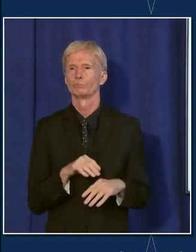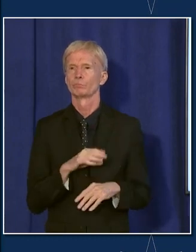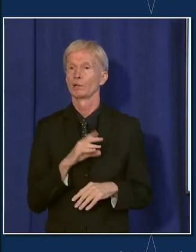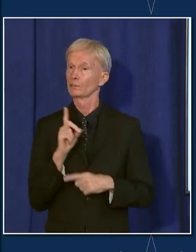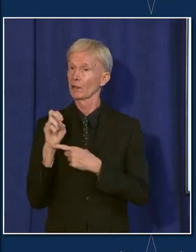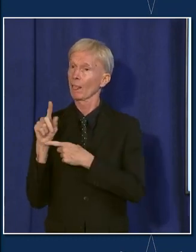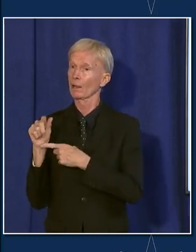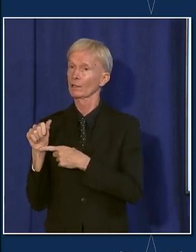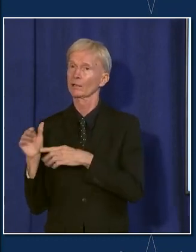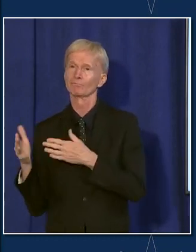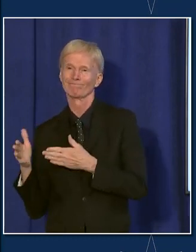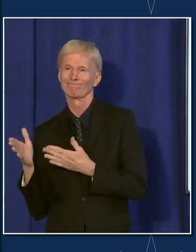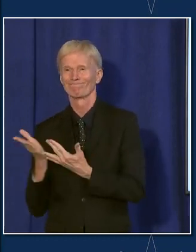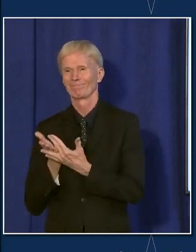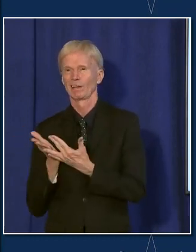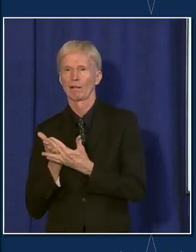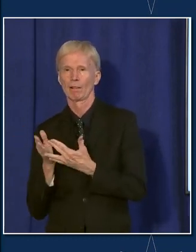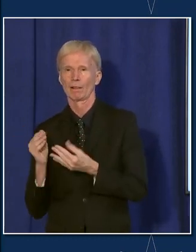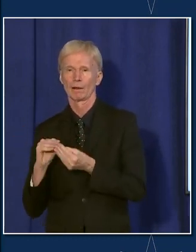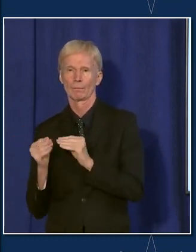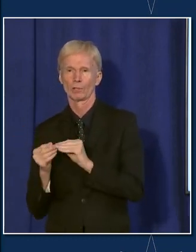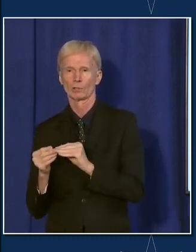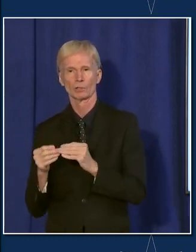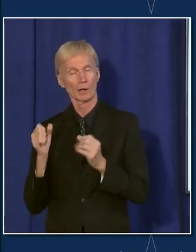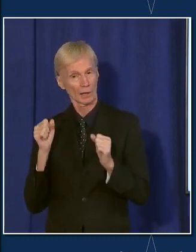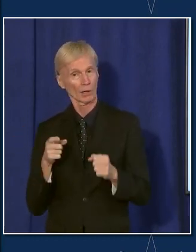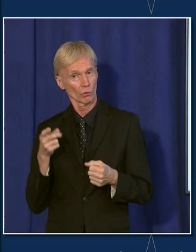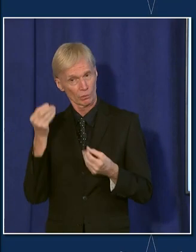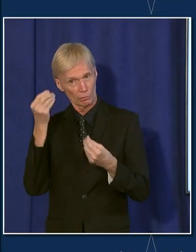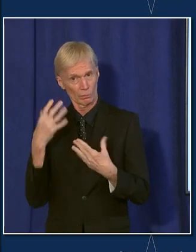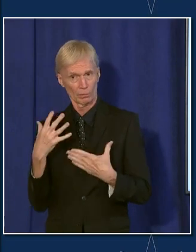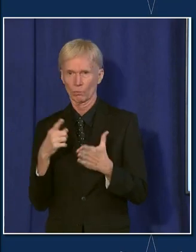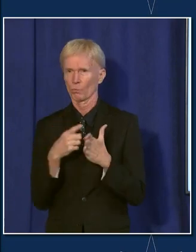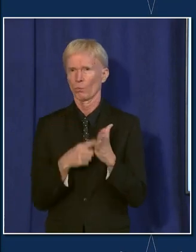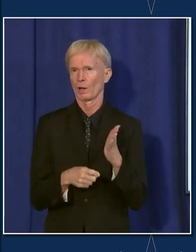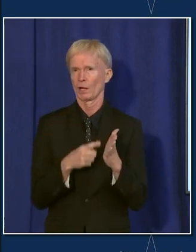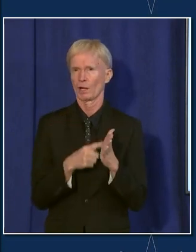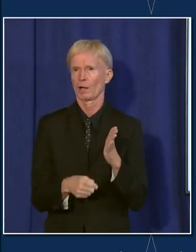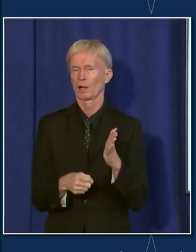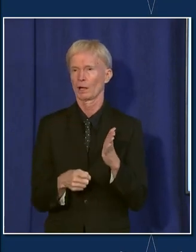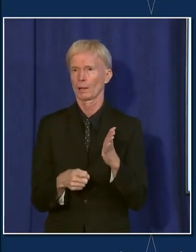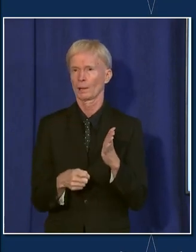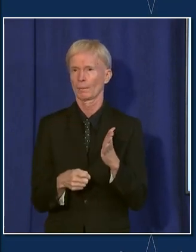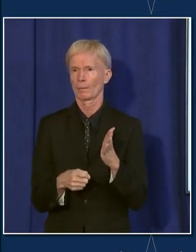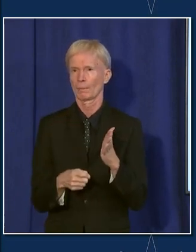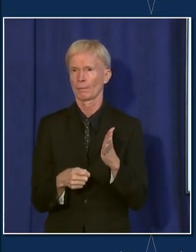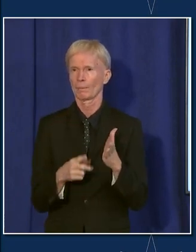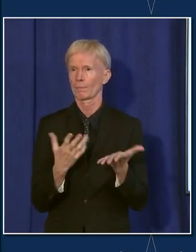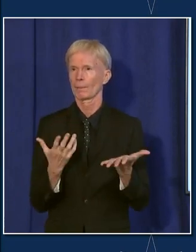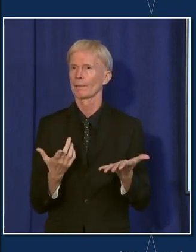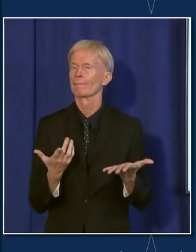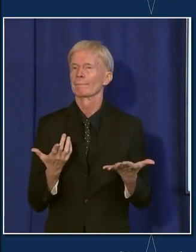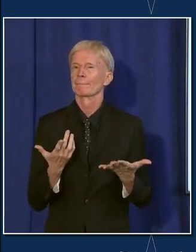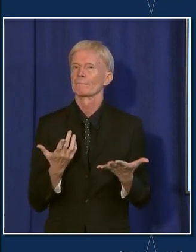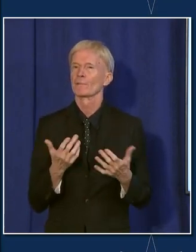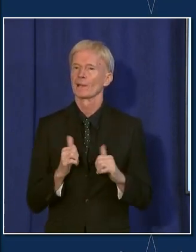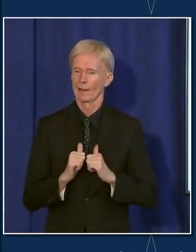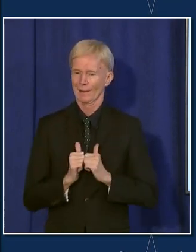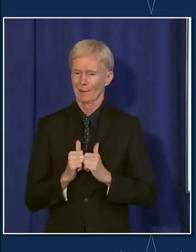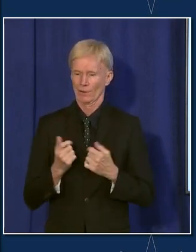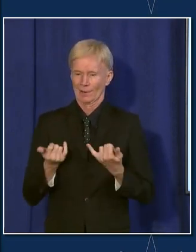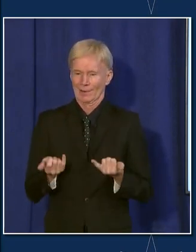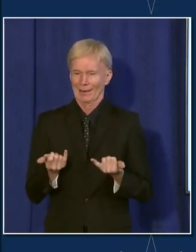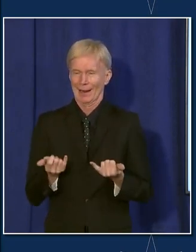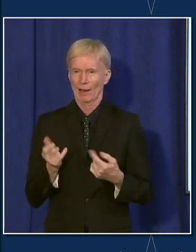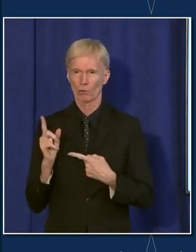delta was kind of in the middle range. Can you tell us what is, how widespread right